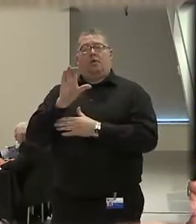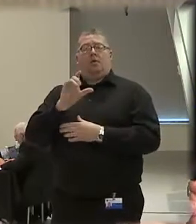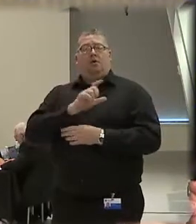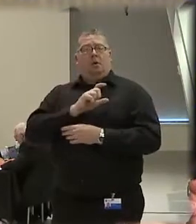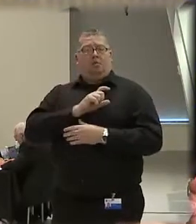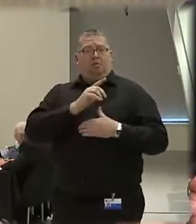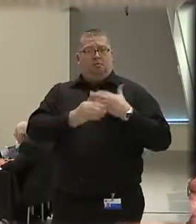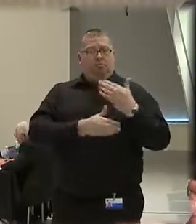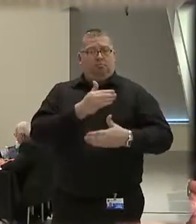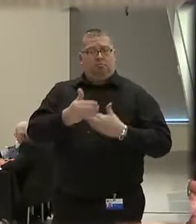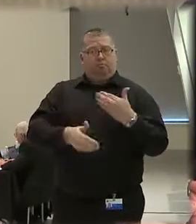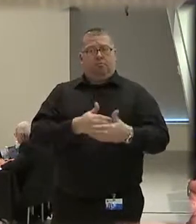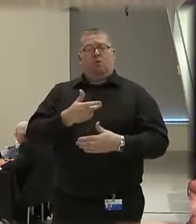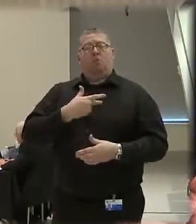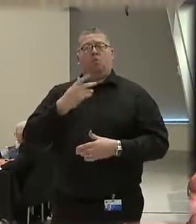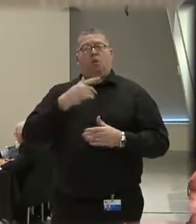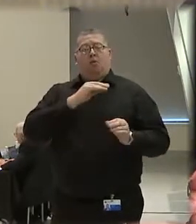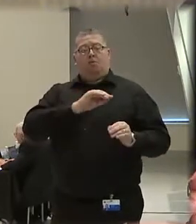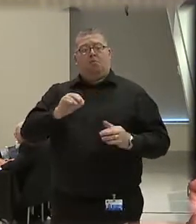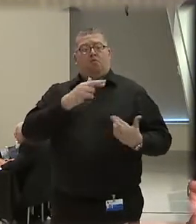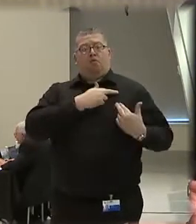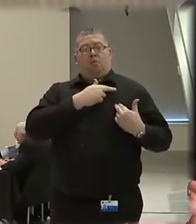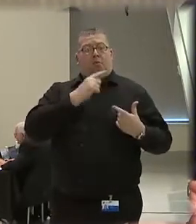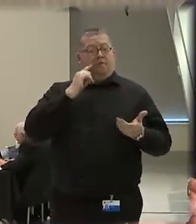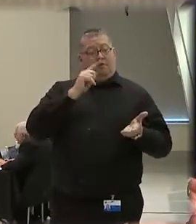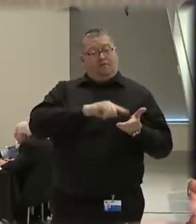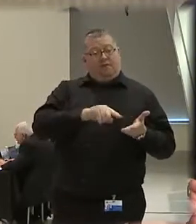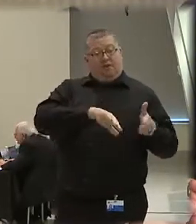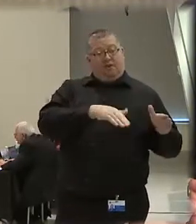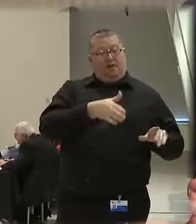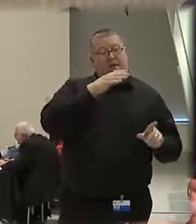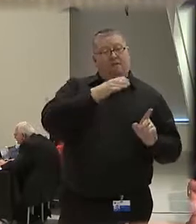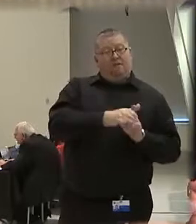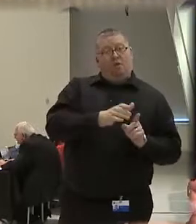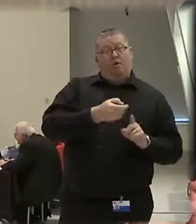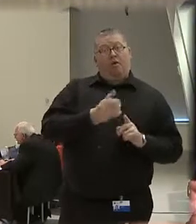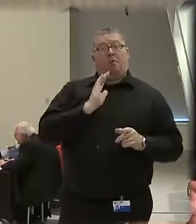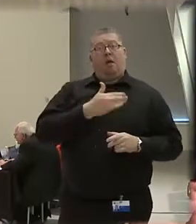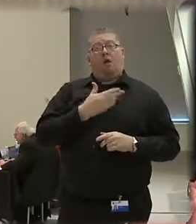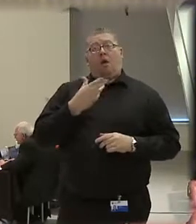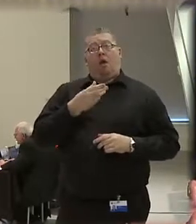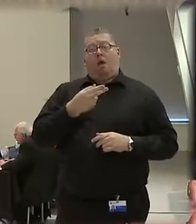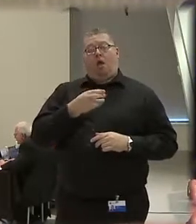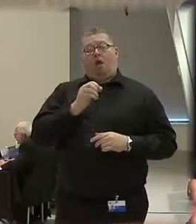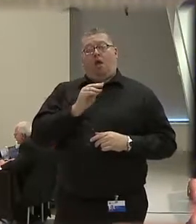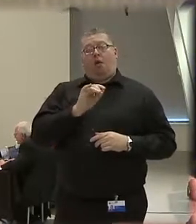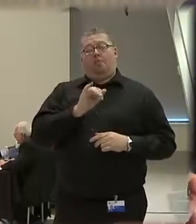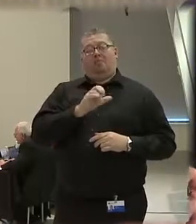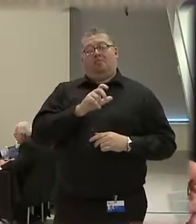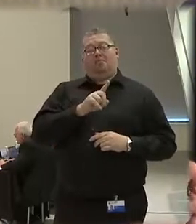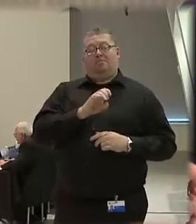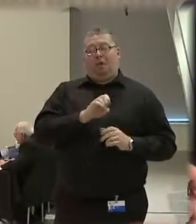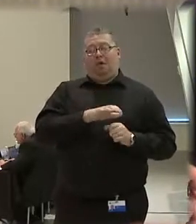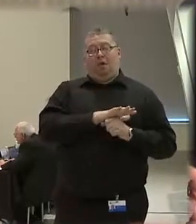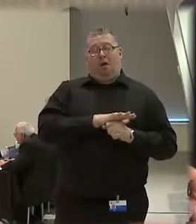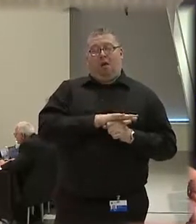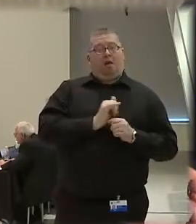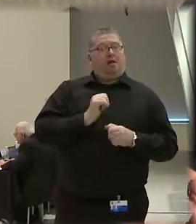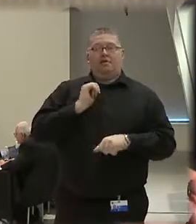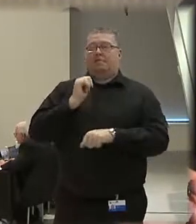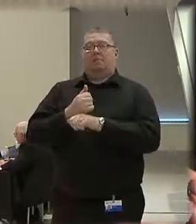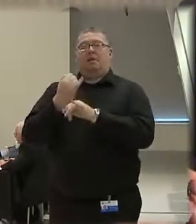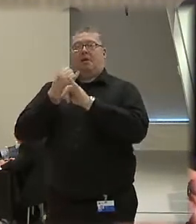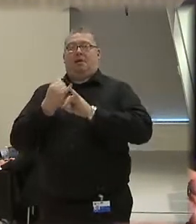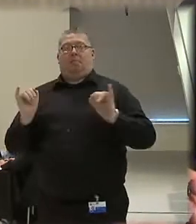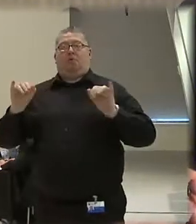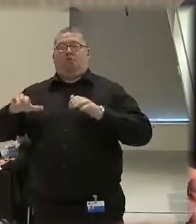moved the responsibility of investigating deadly force incidents from our homicide section and established a standalone force